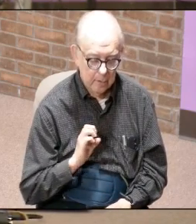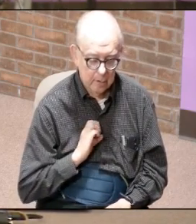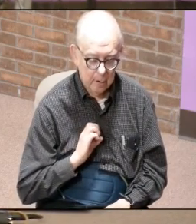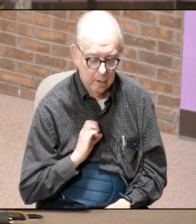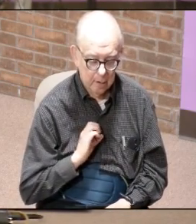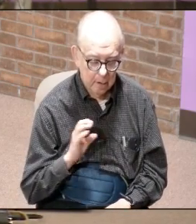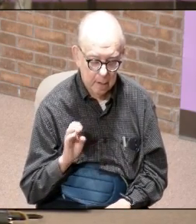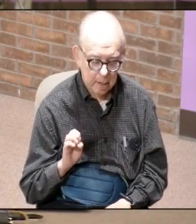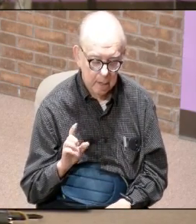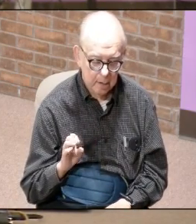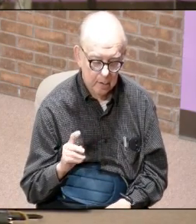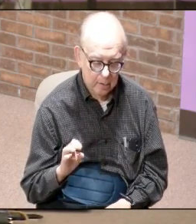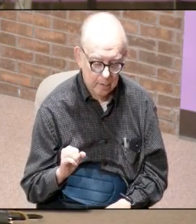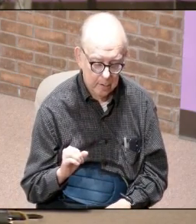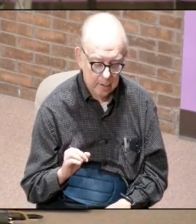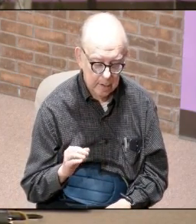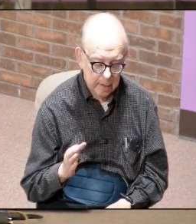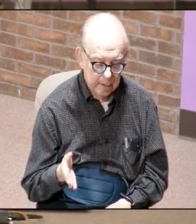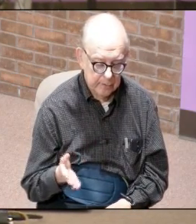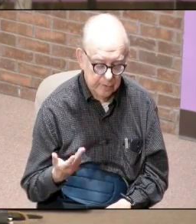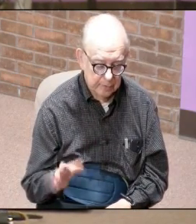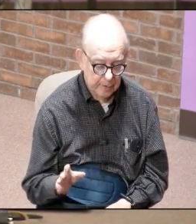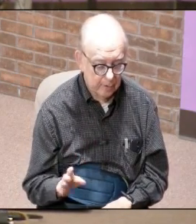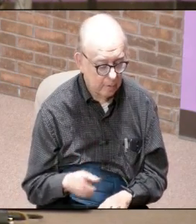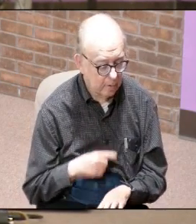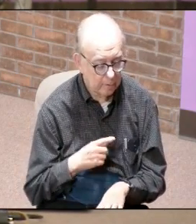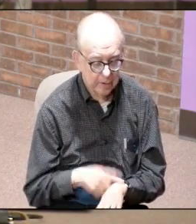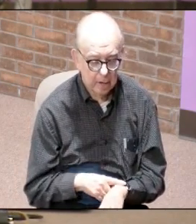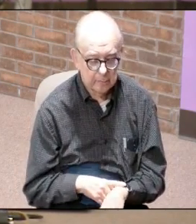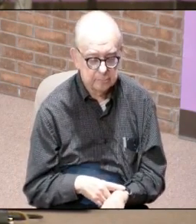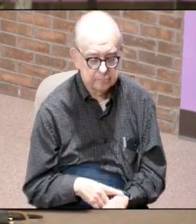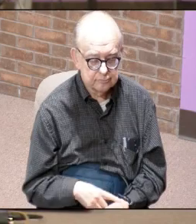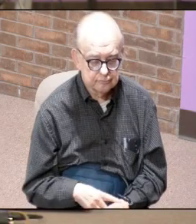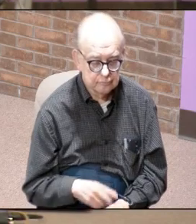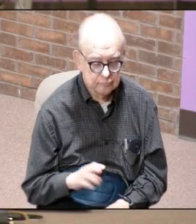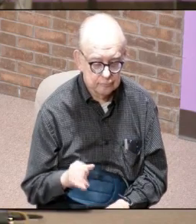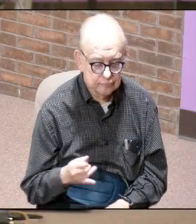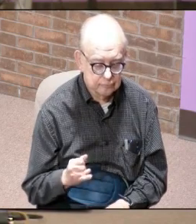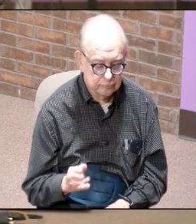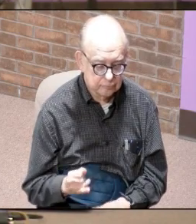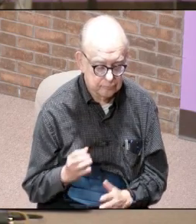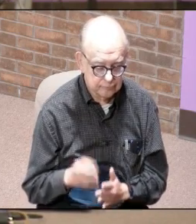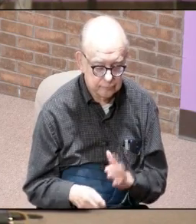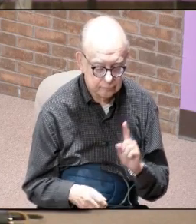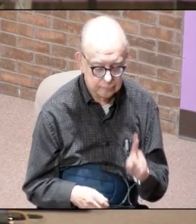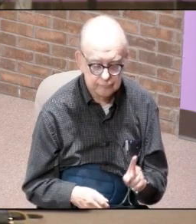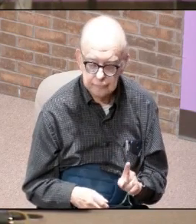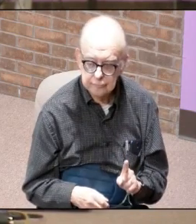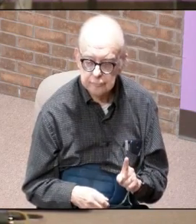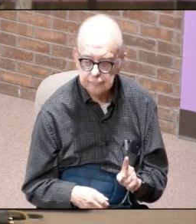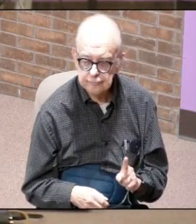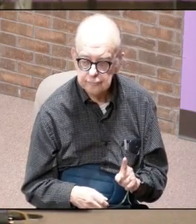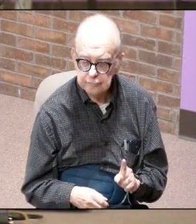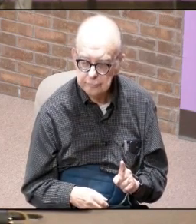he's the one that's been there the most and everything in second john chapter one in